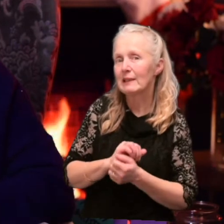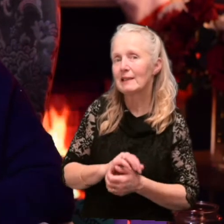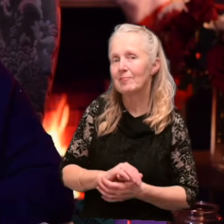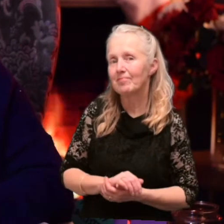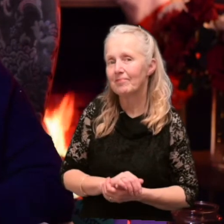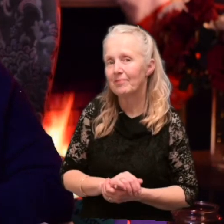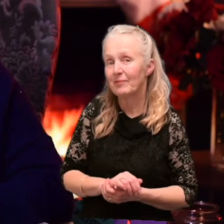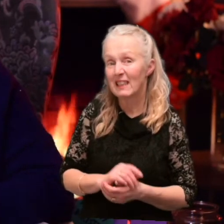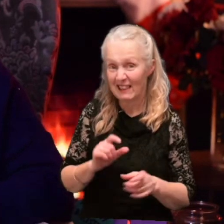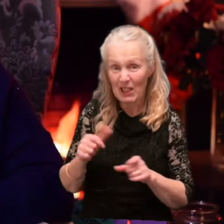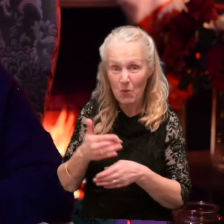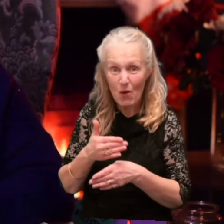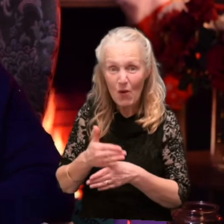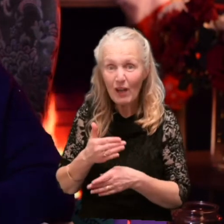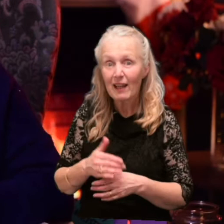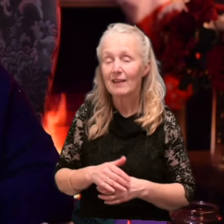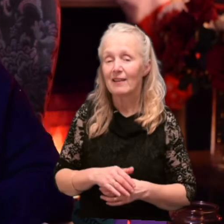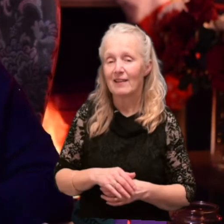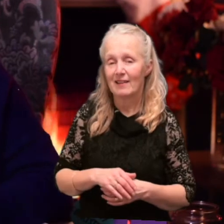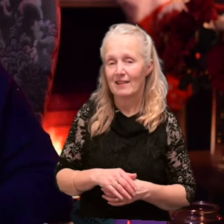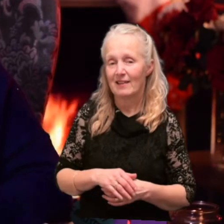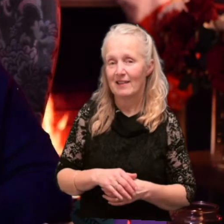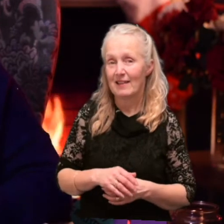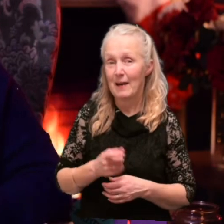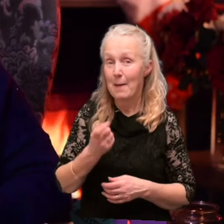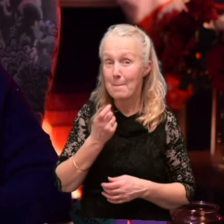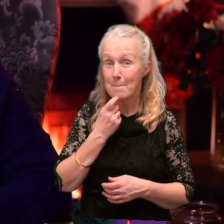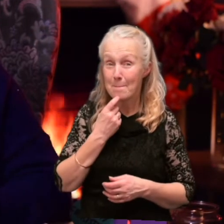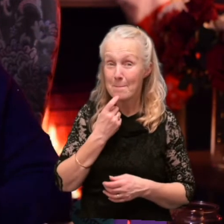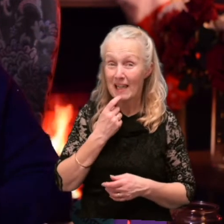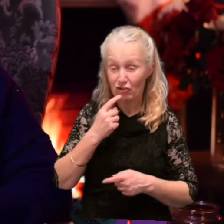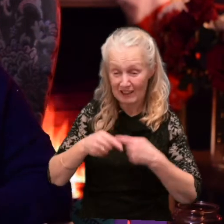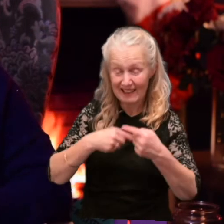It's still working. The battery's the last for ages.